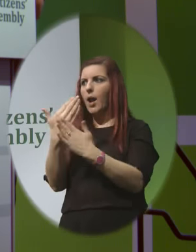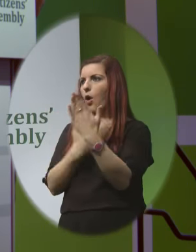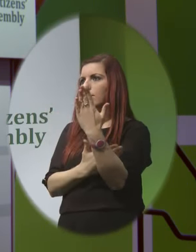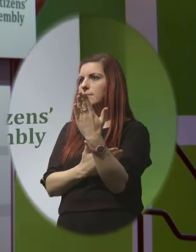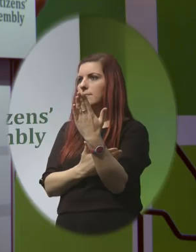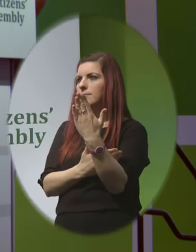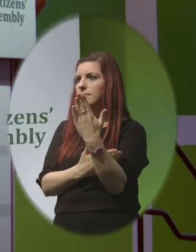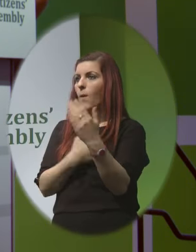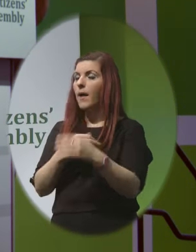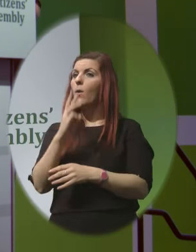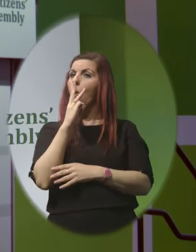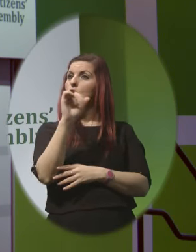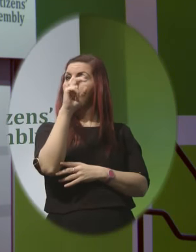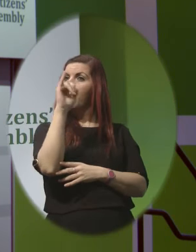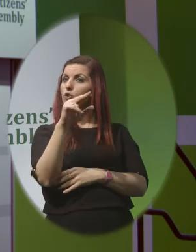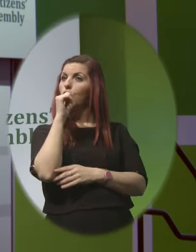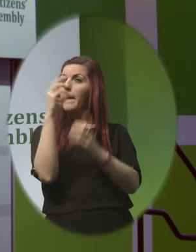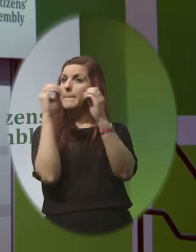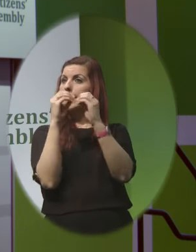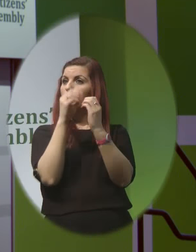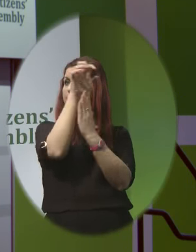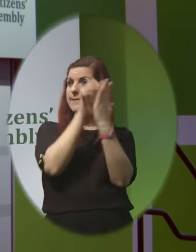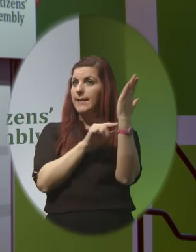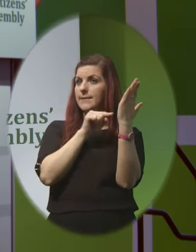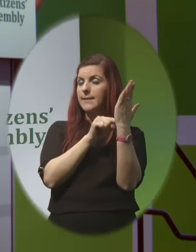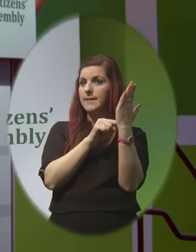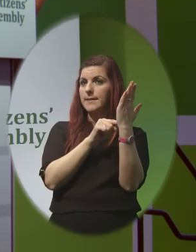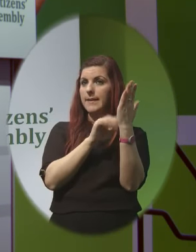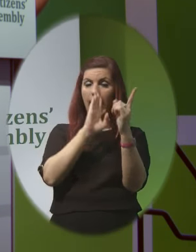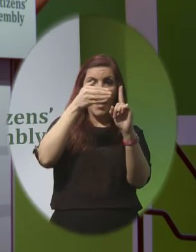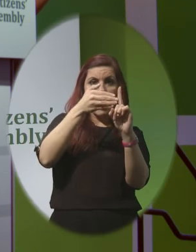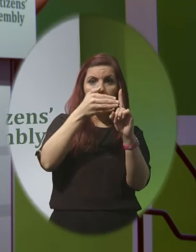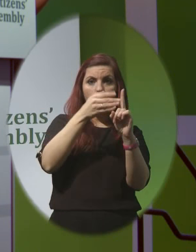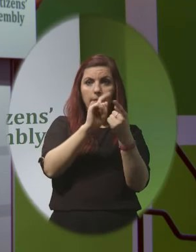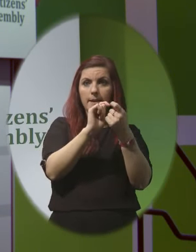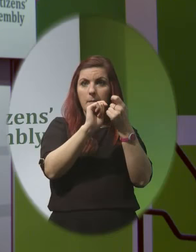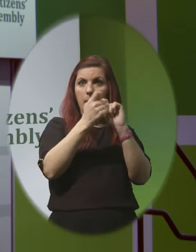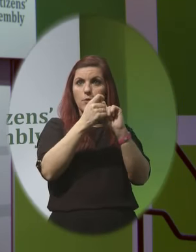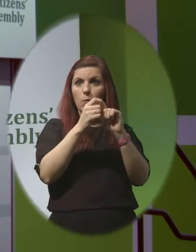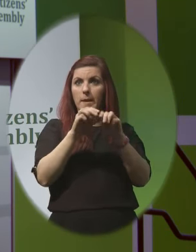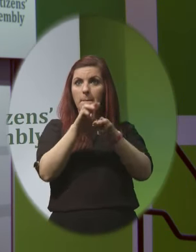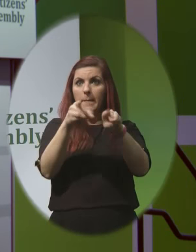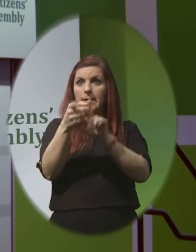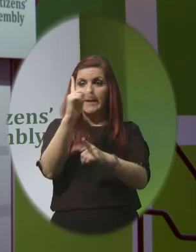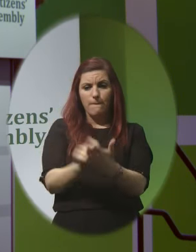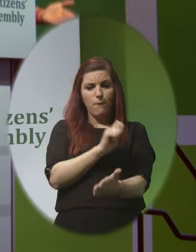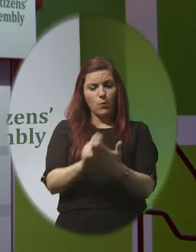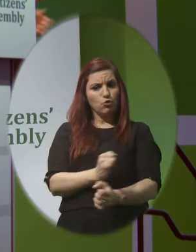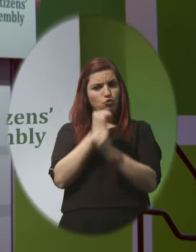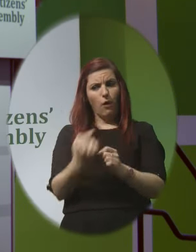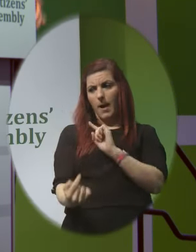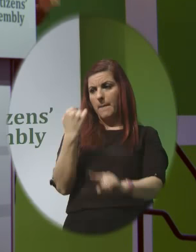abortion is not mentioned in its text The main purpose of the amendment, for which the people voted so strongly in 1983